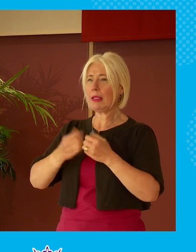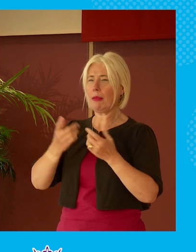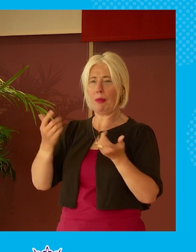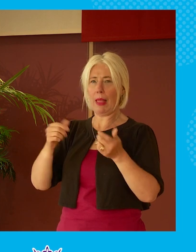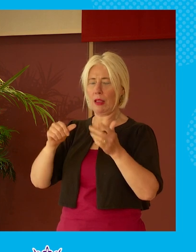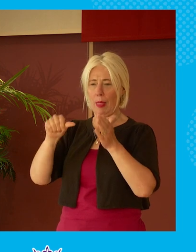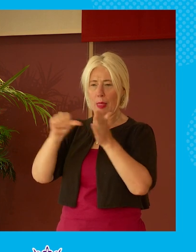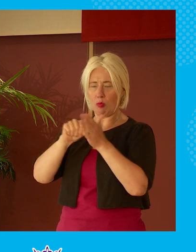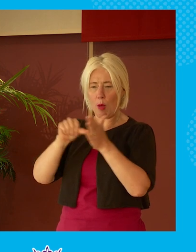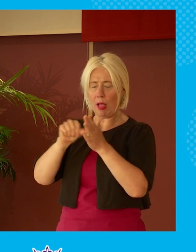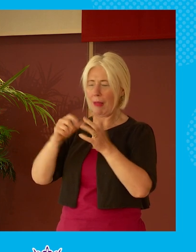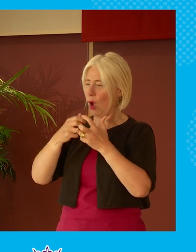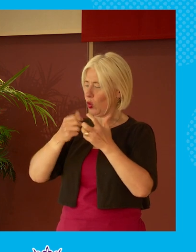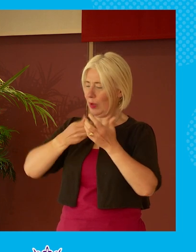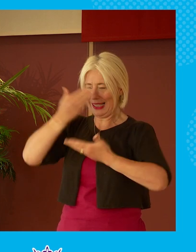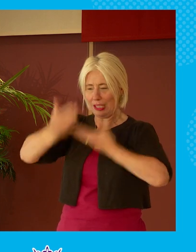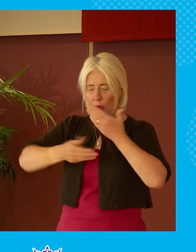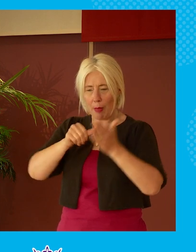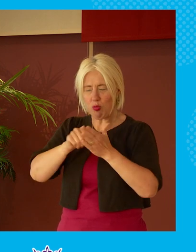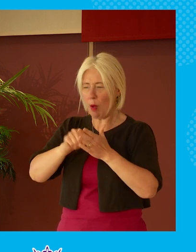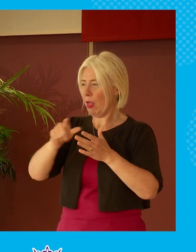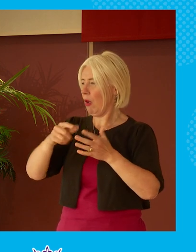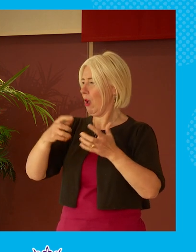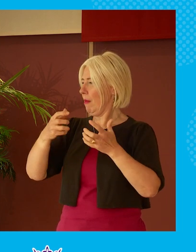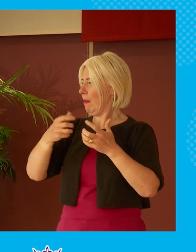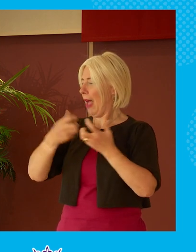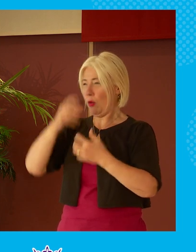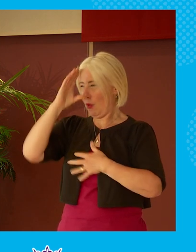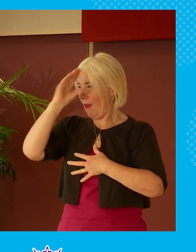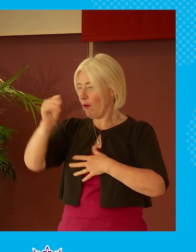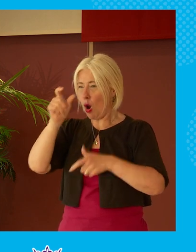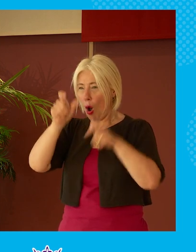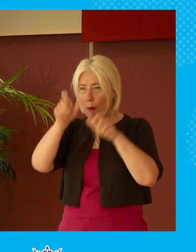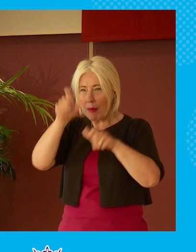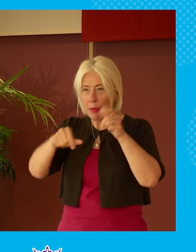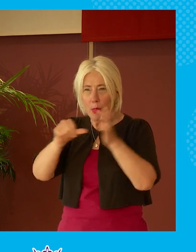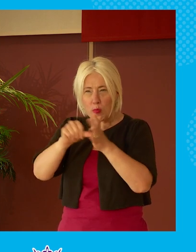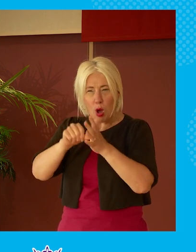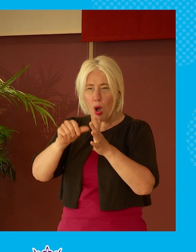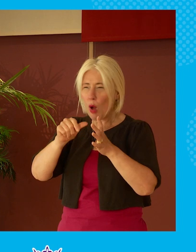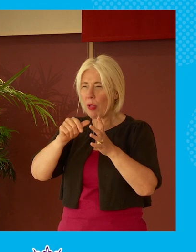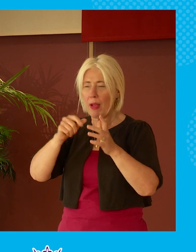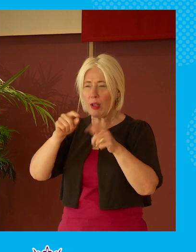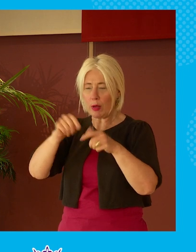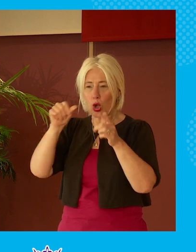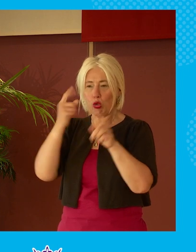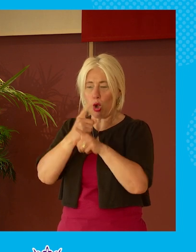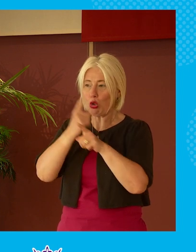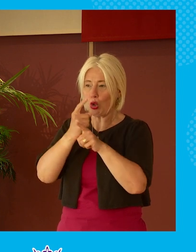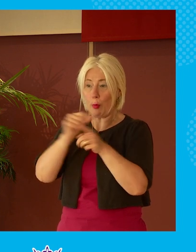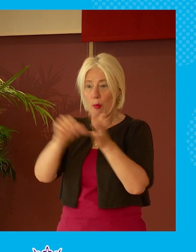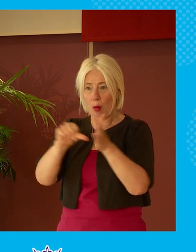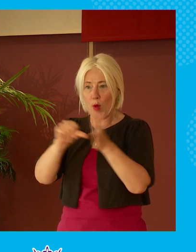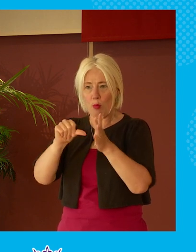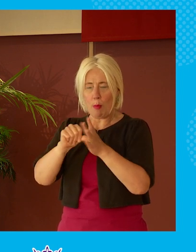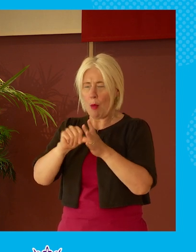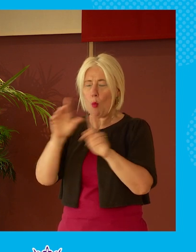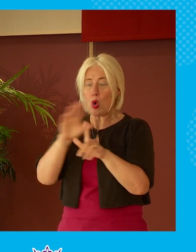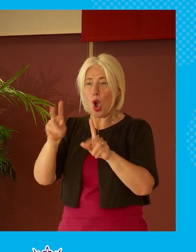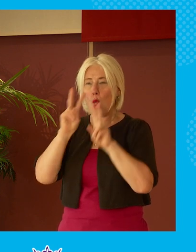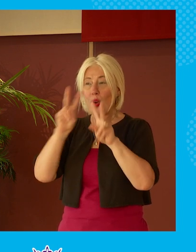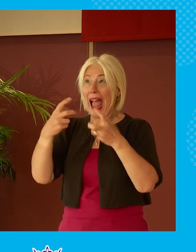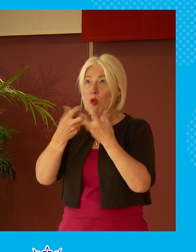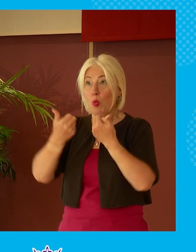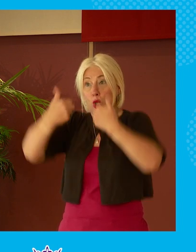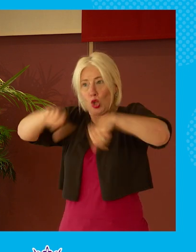problem and in describing the problem and getting people all head up about the problem rather than actually coming to um coming to a resolution and i mean